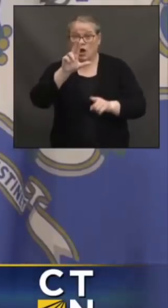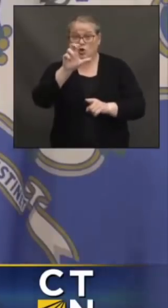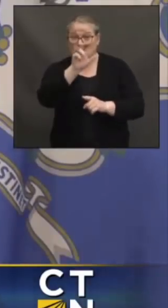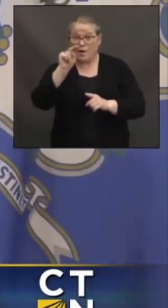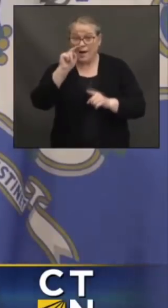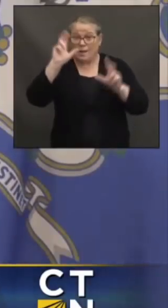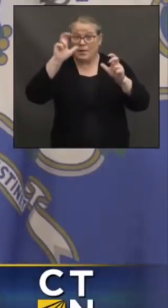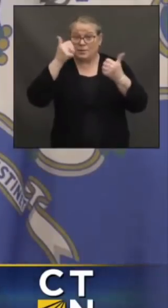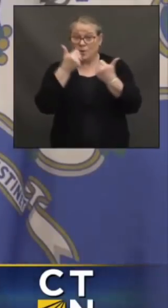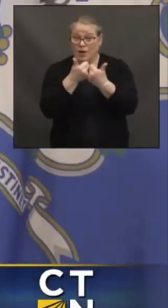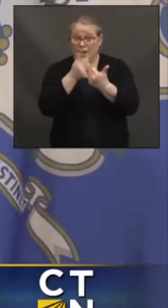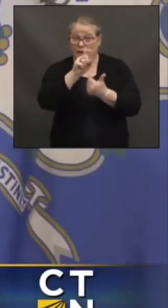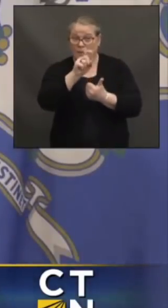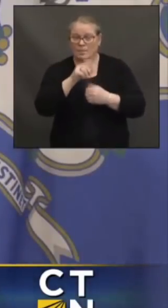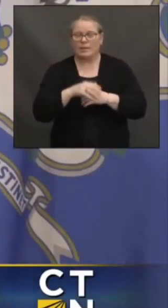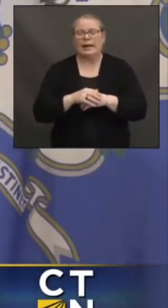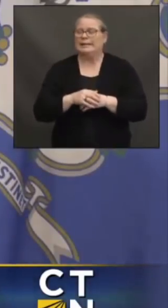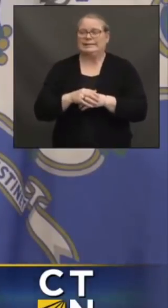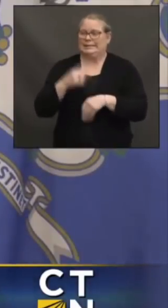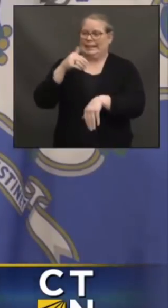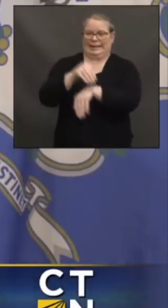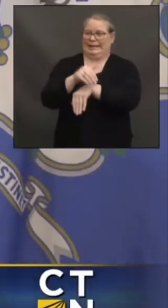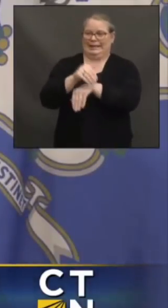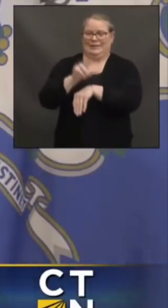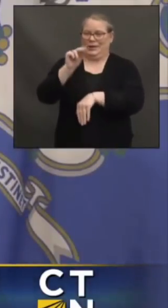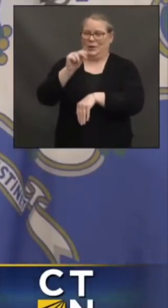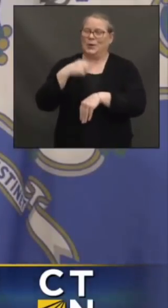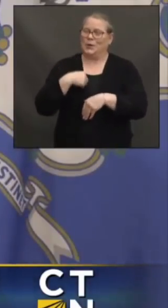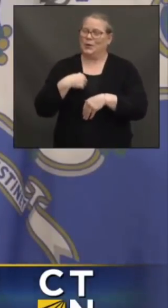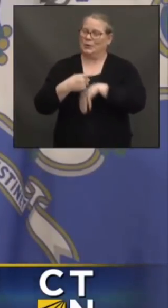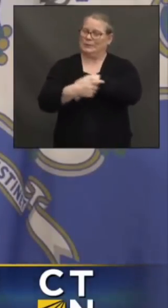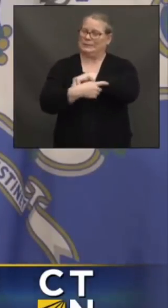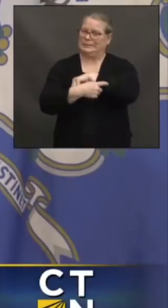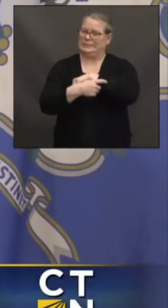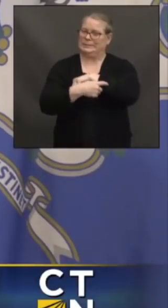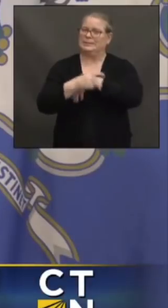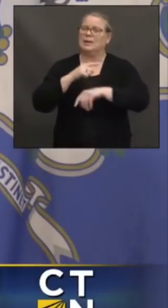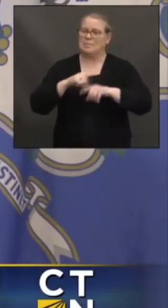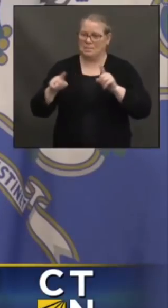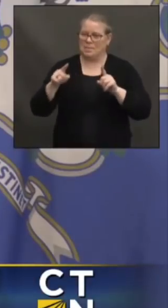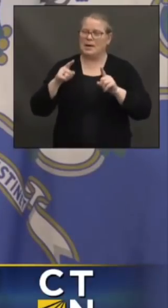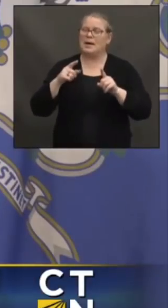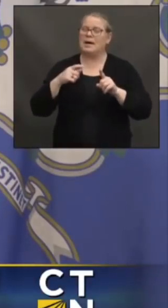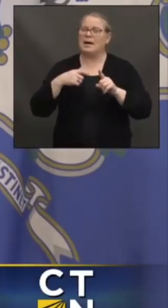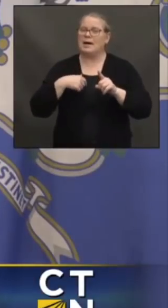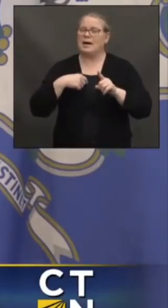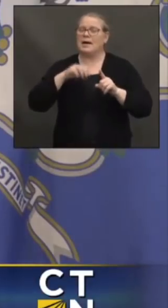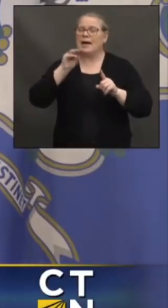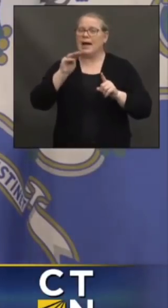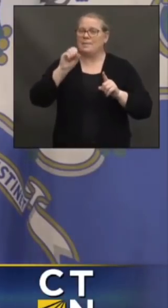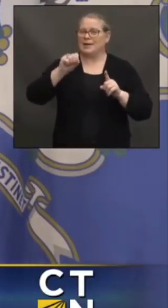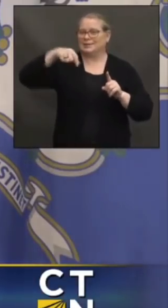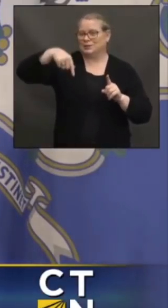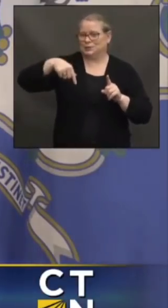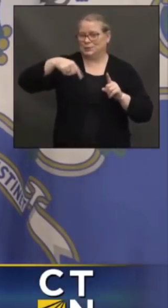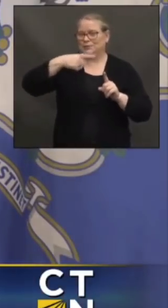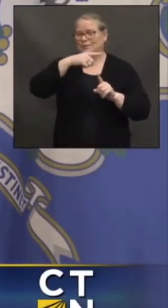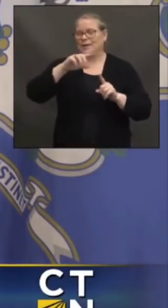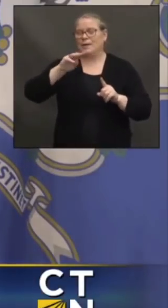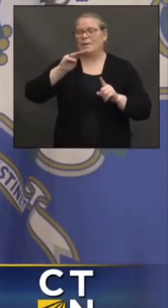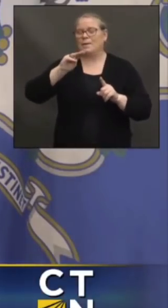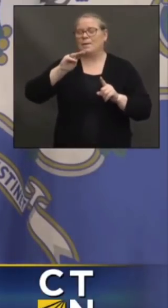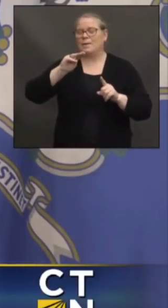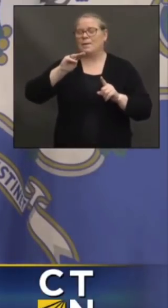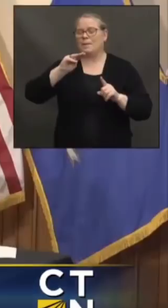the game this evening. Tempting as it is. I'll be watching the men carefully down at Madison Square Garden. That's a real possibility.